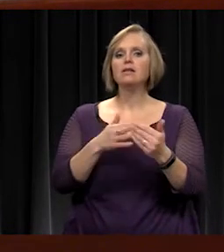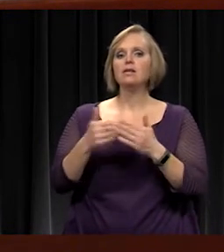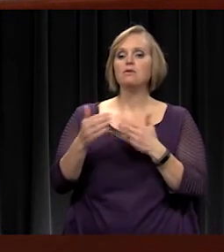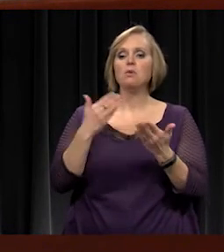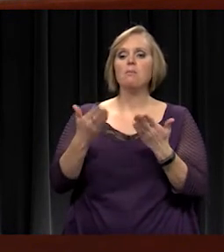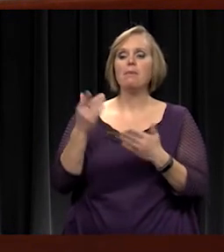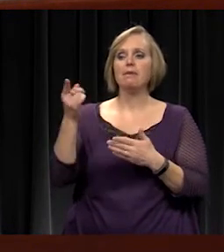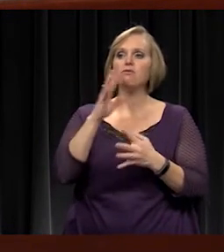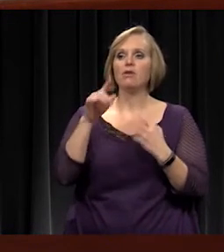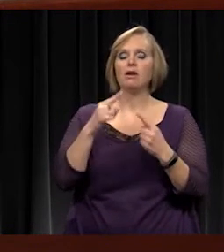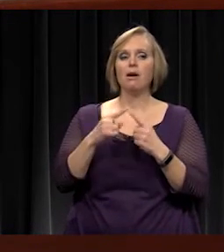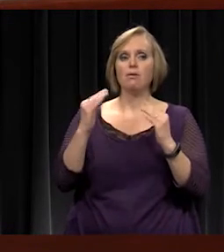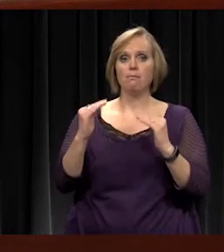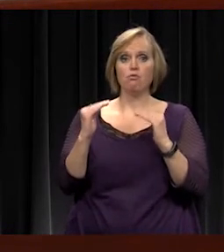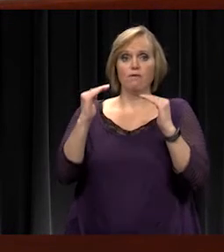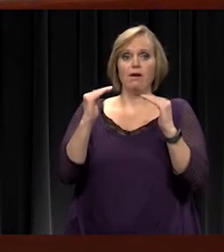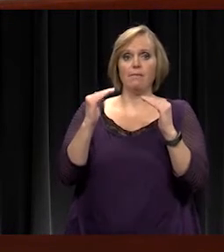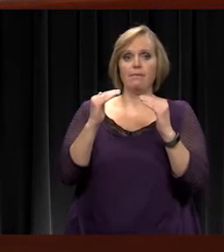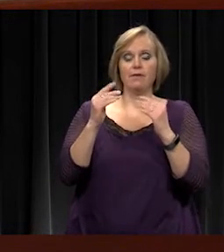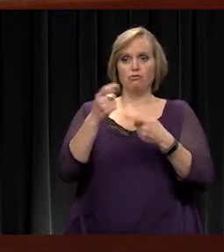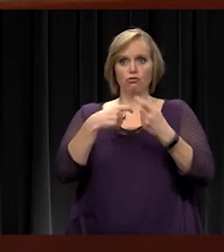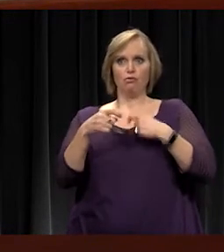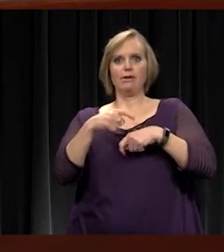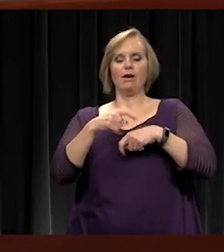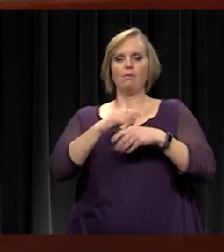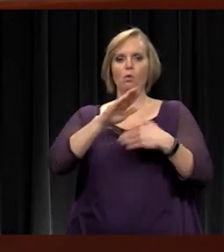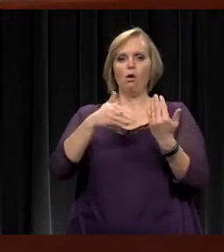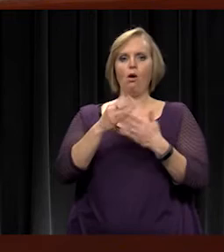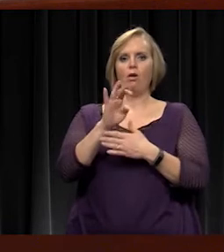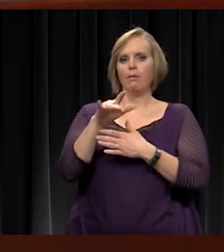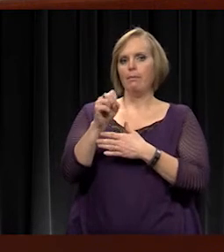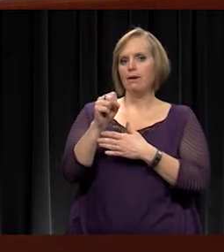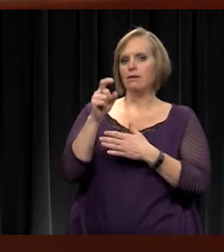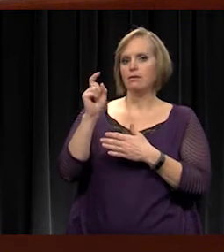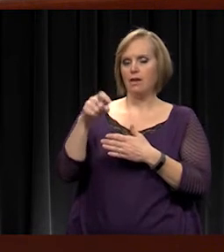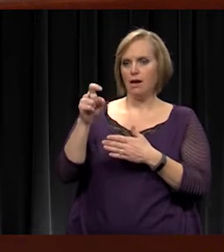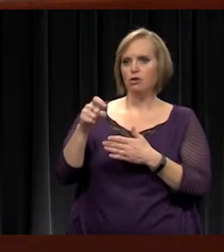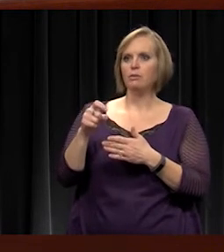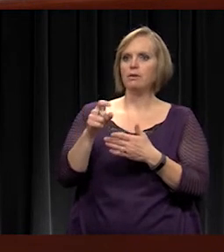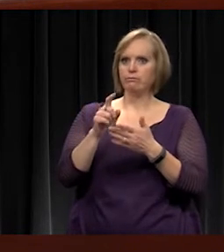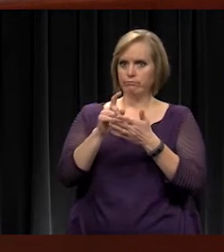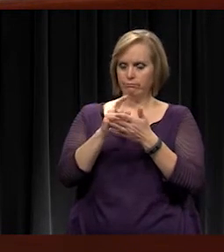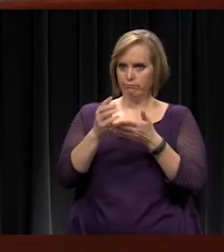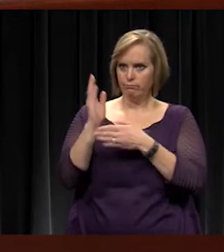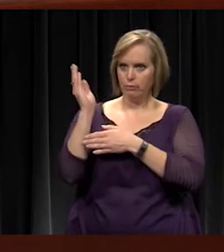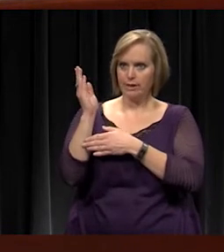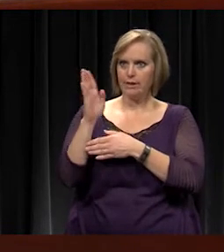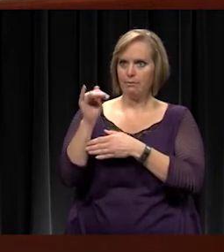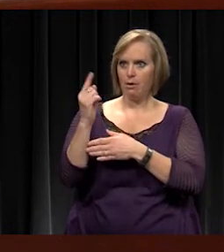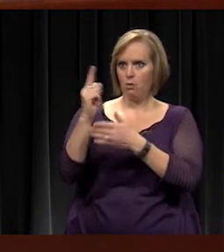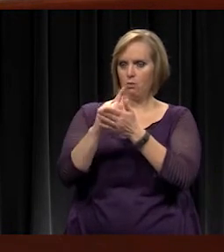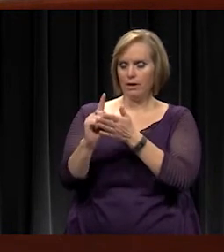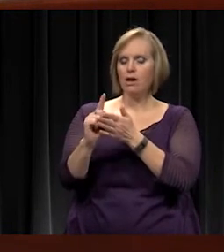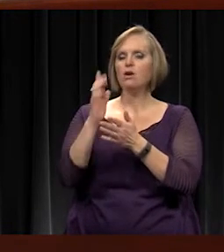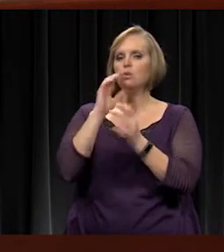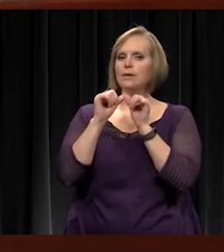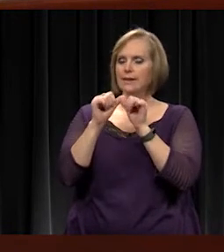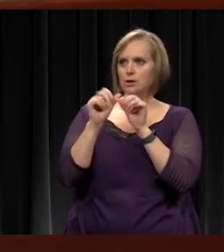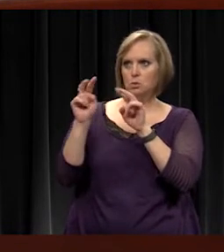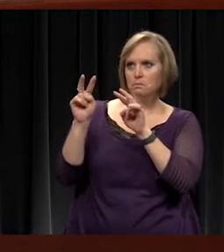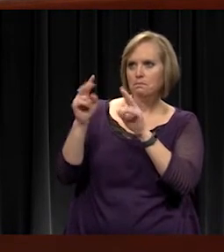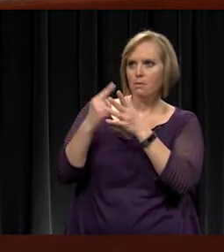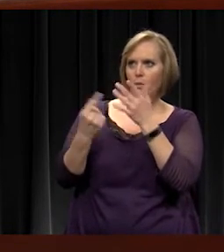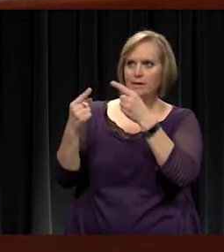moving up the turnaround time where all bills have to be presented by a week at least. So, we'll continue to try to monitor what's happening.